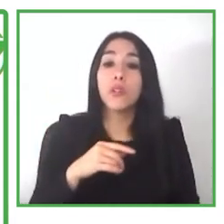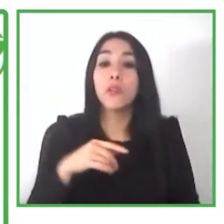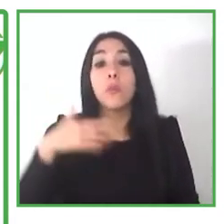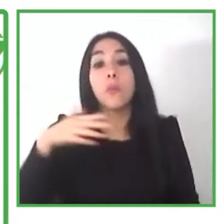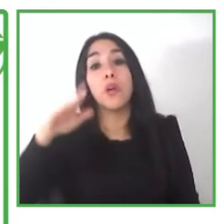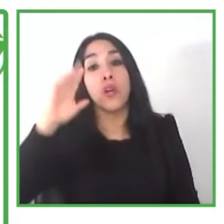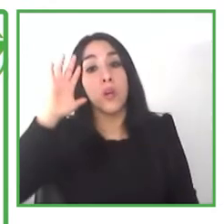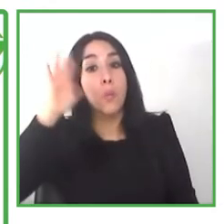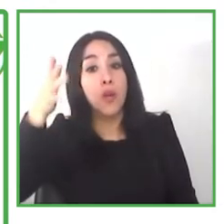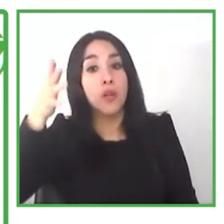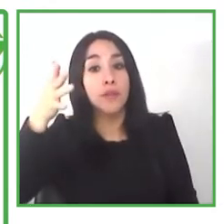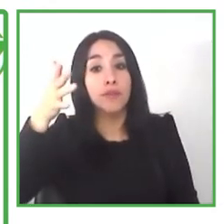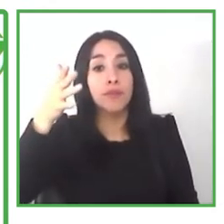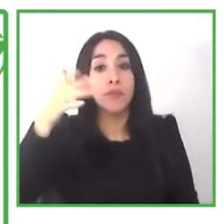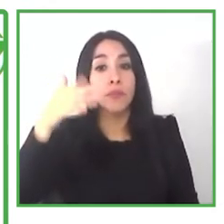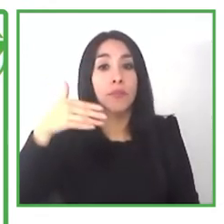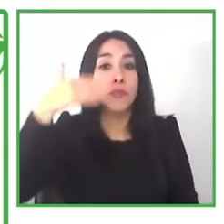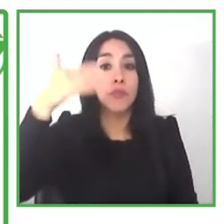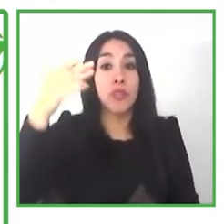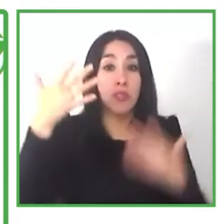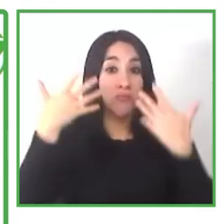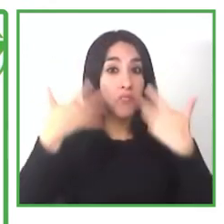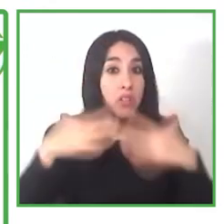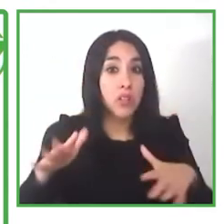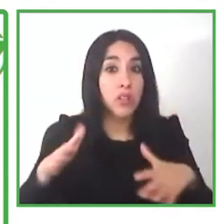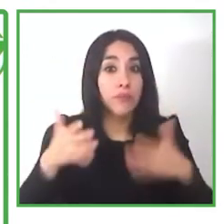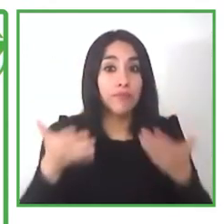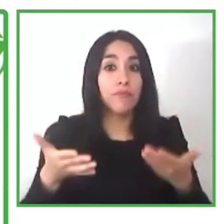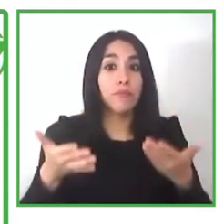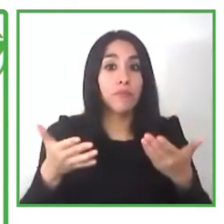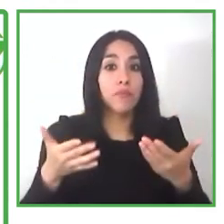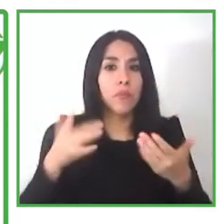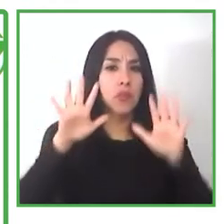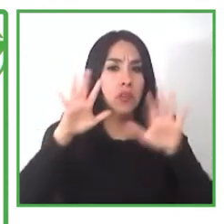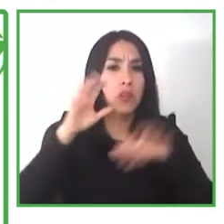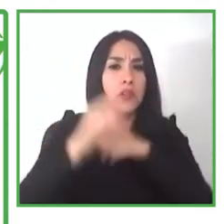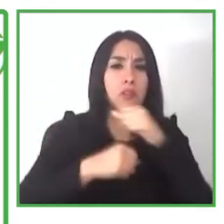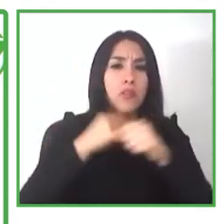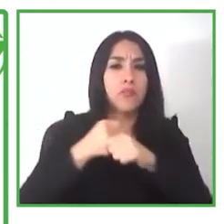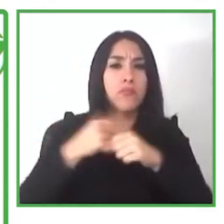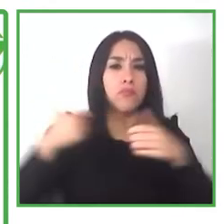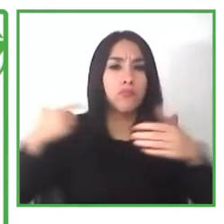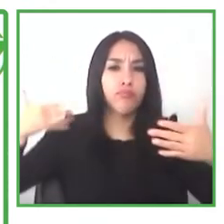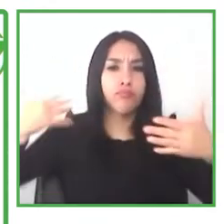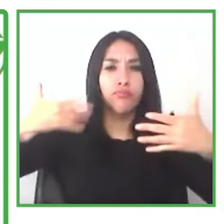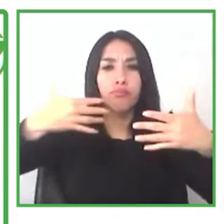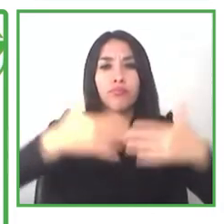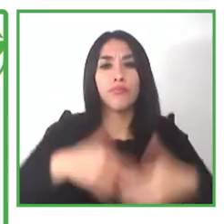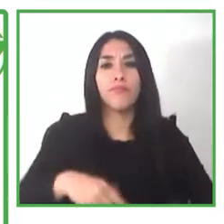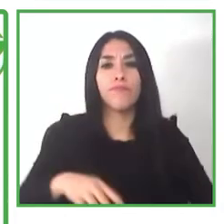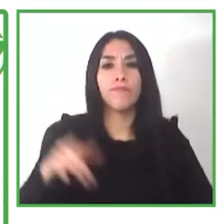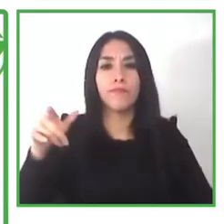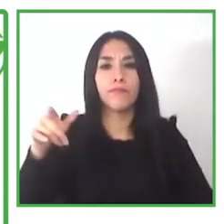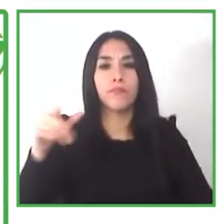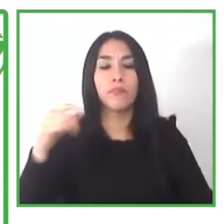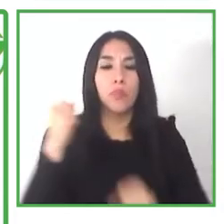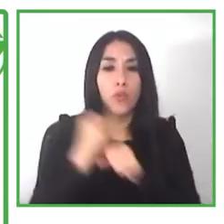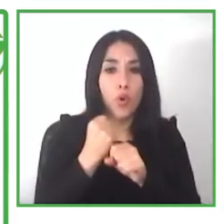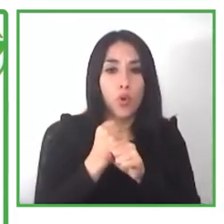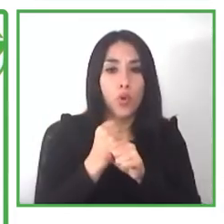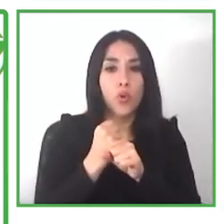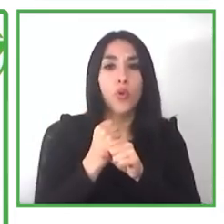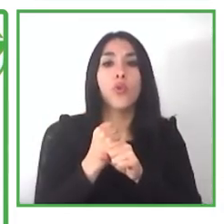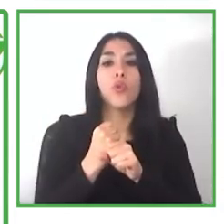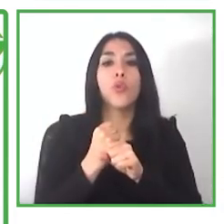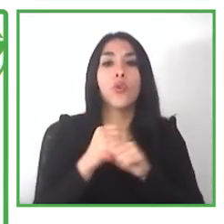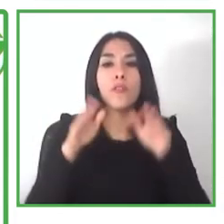later their employment did arrive and one of the companies that believe in that was a